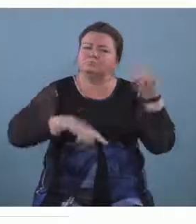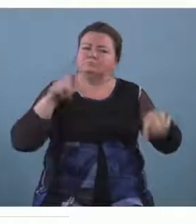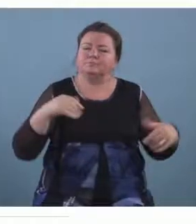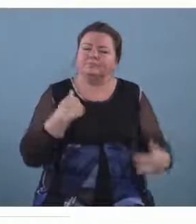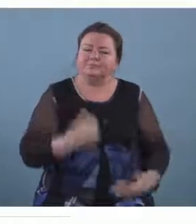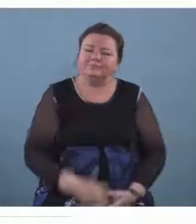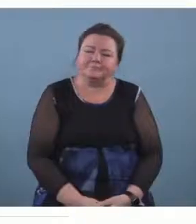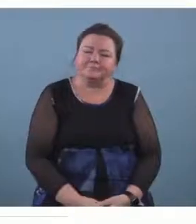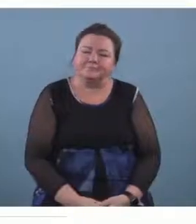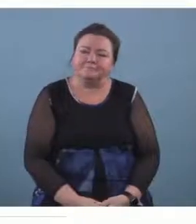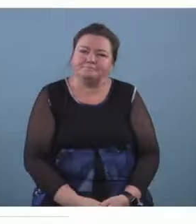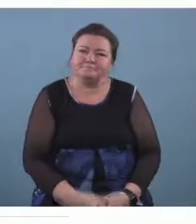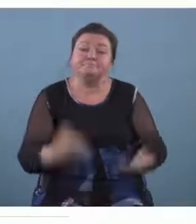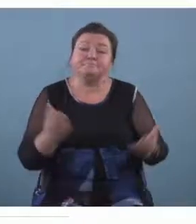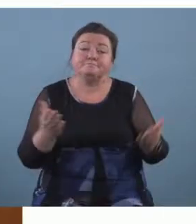on the next slide